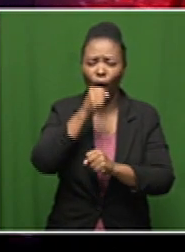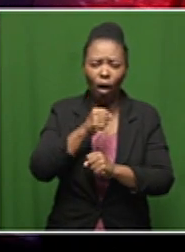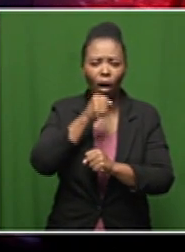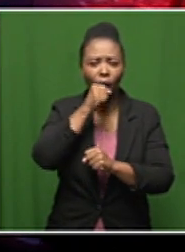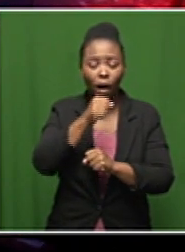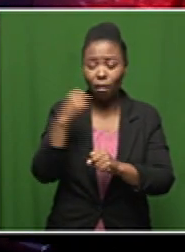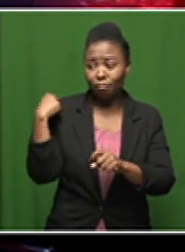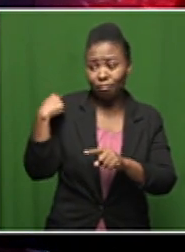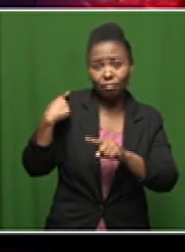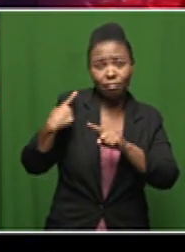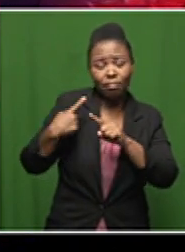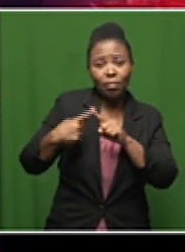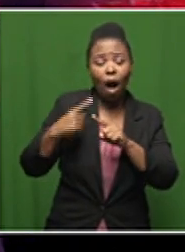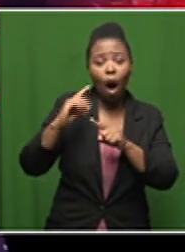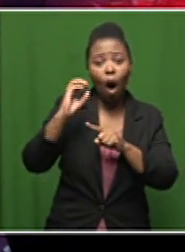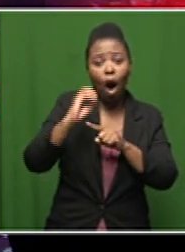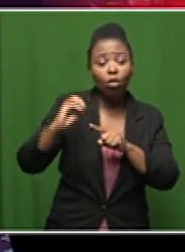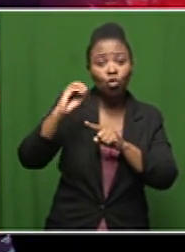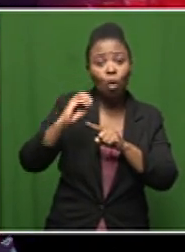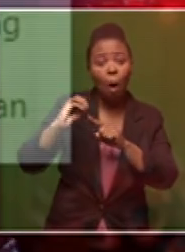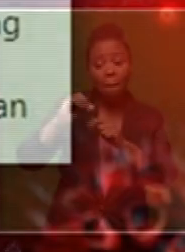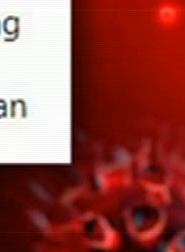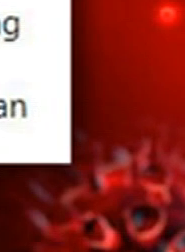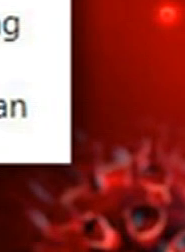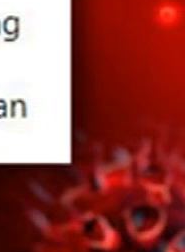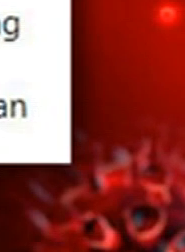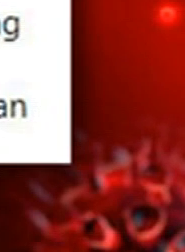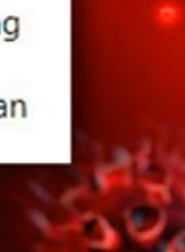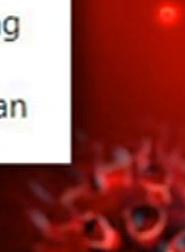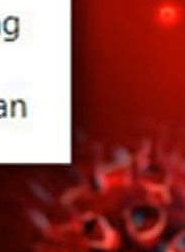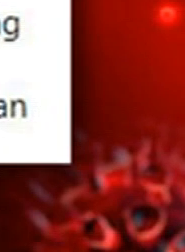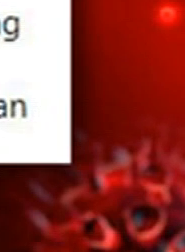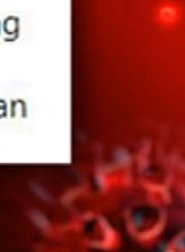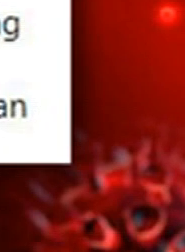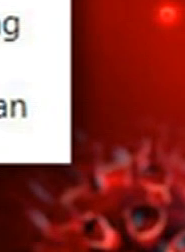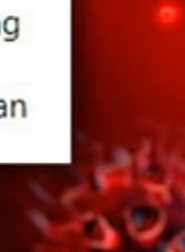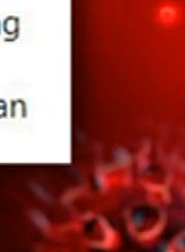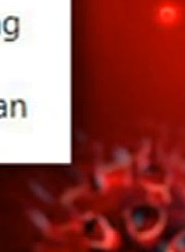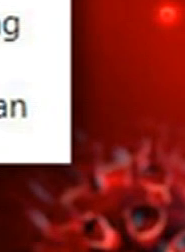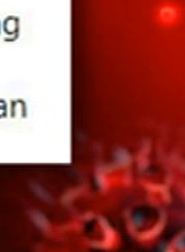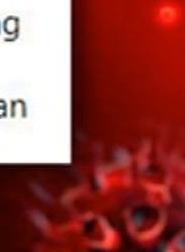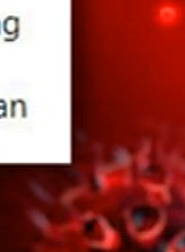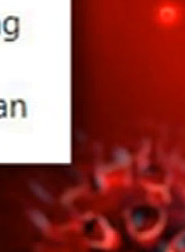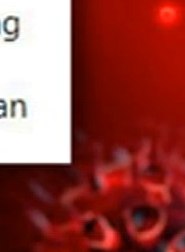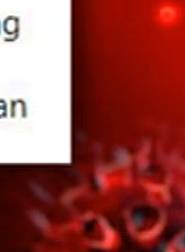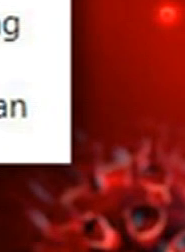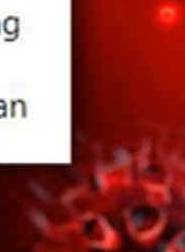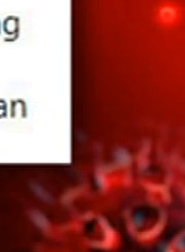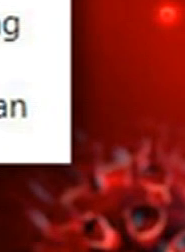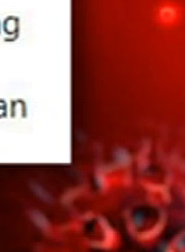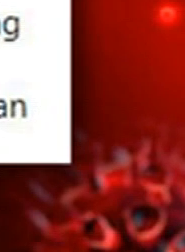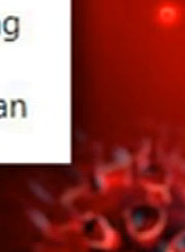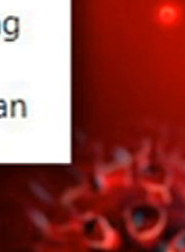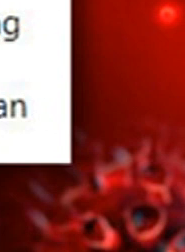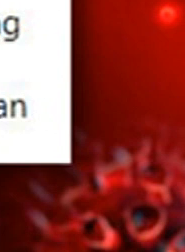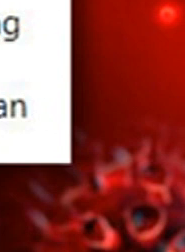october nothing is helping doctors and hospitals is there someone anyone with a similar problem and